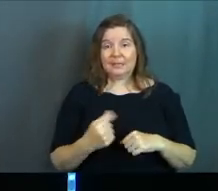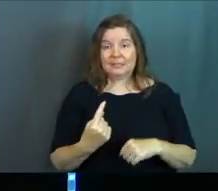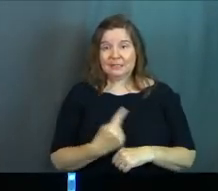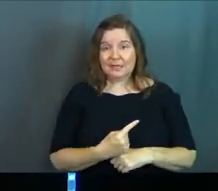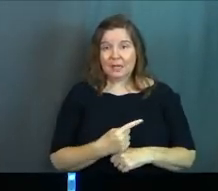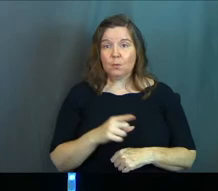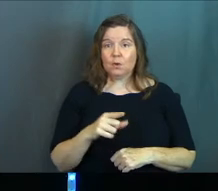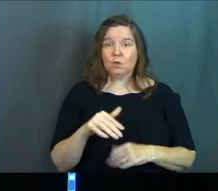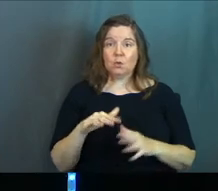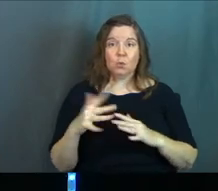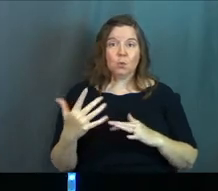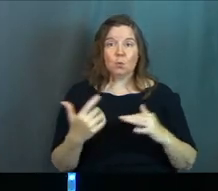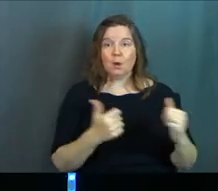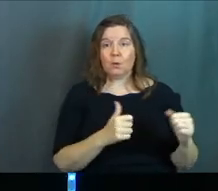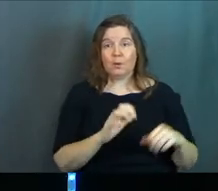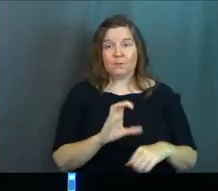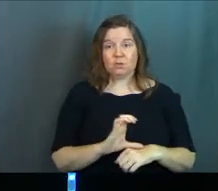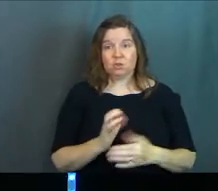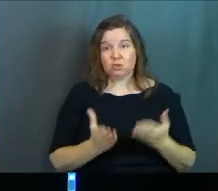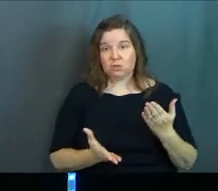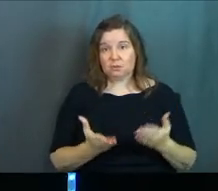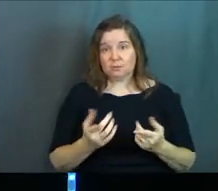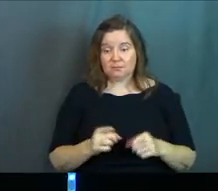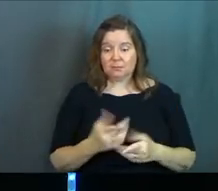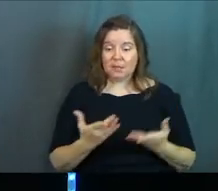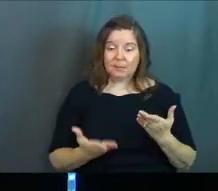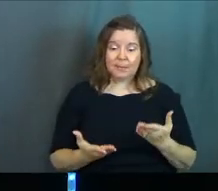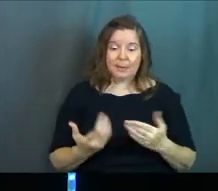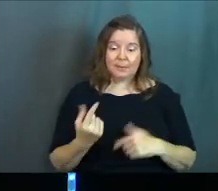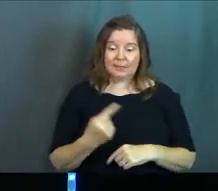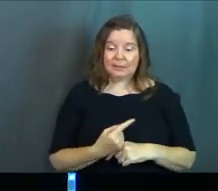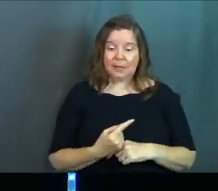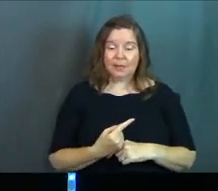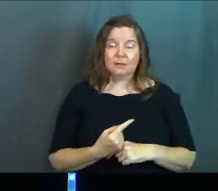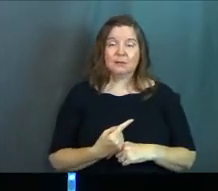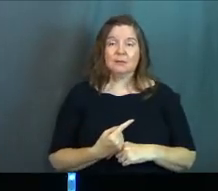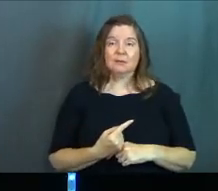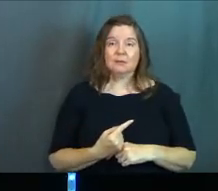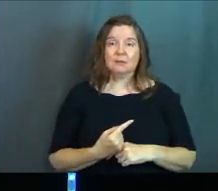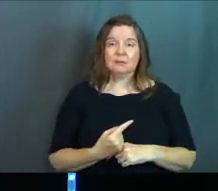a day where you walk away from the church. There may come a day